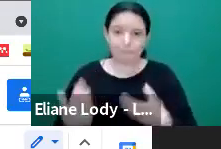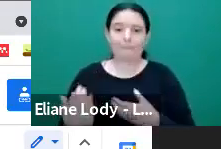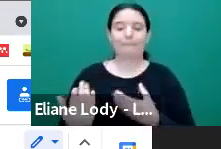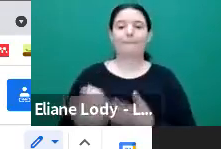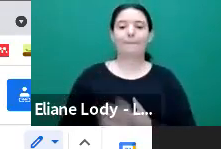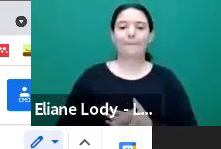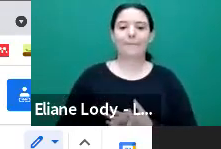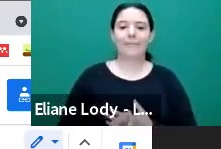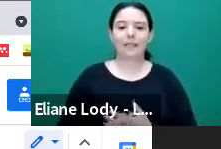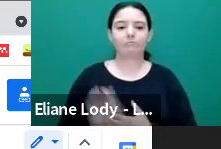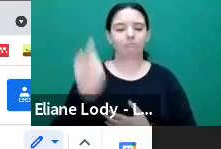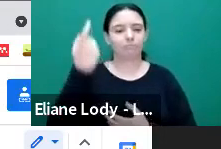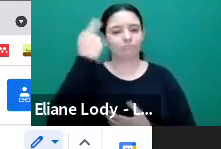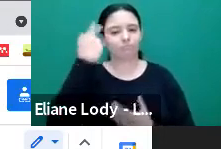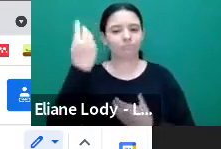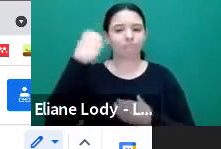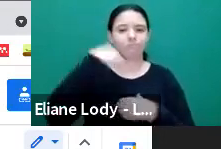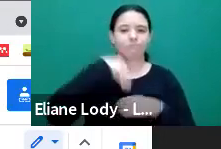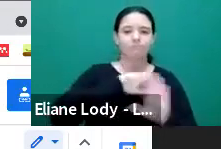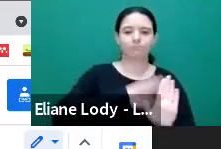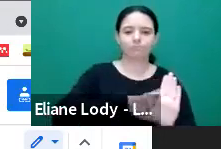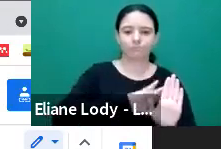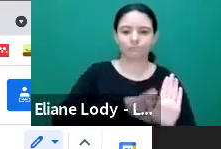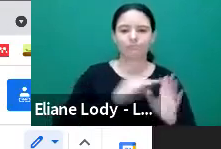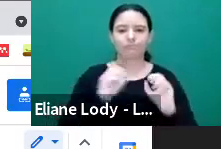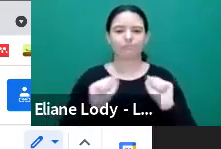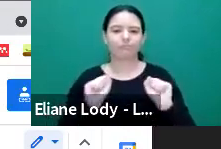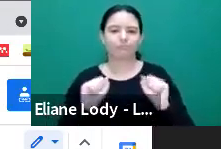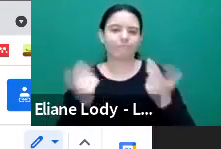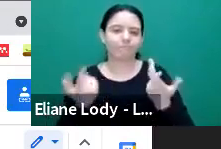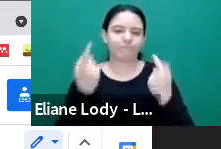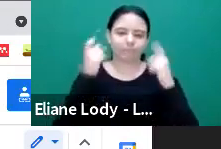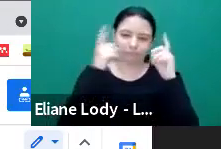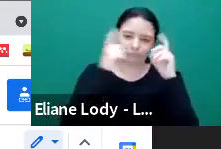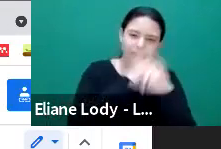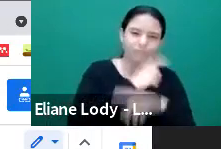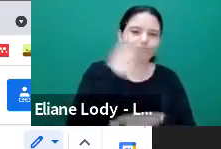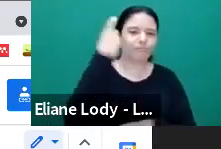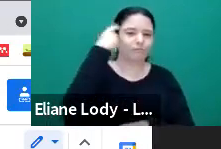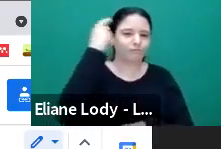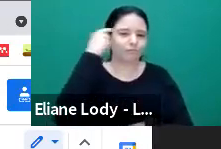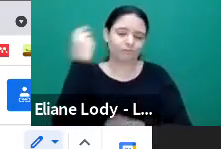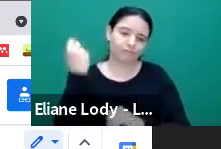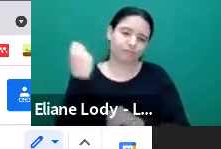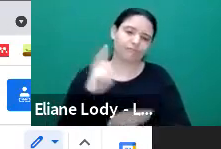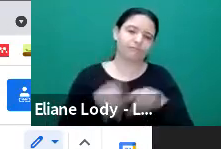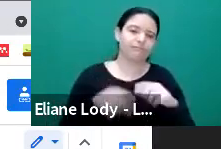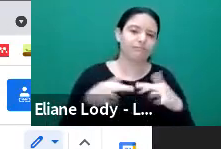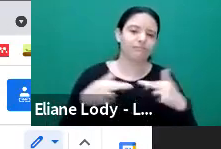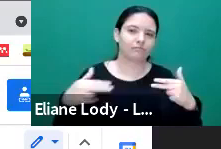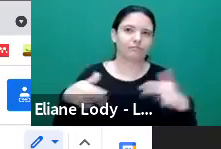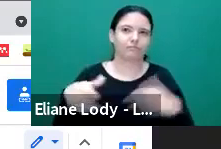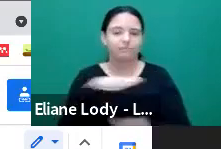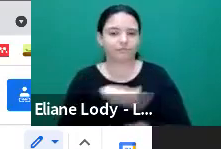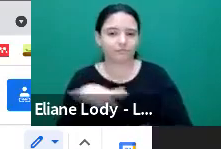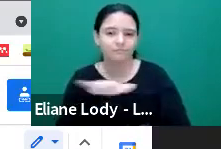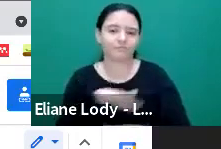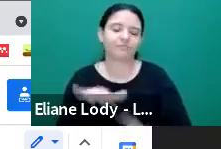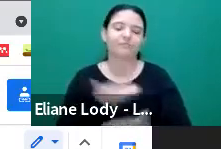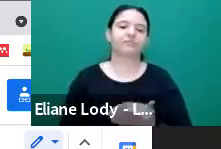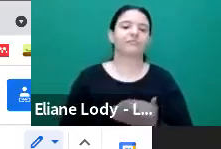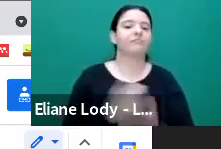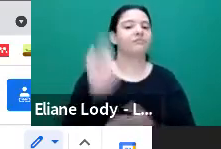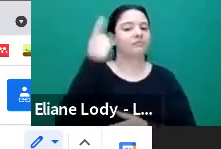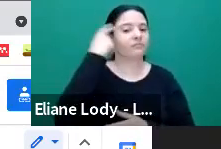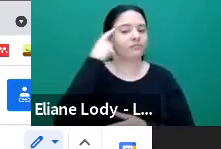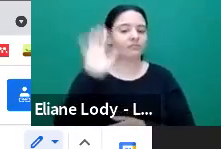maybe it would be difficult to depict more general facts. I understand that when you mentioned this